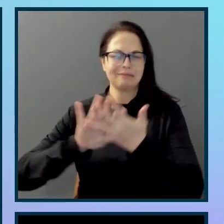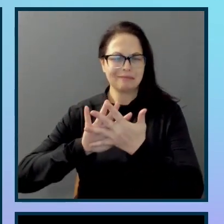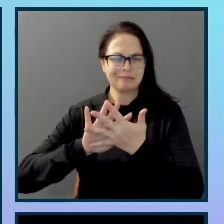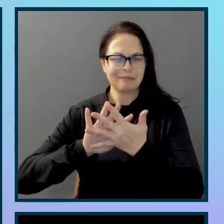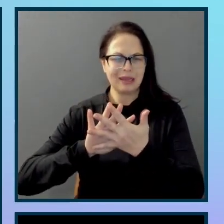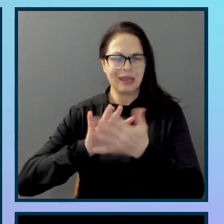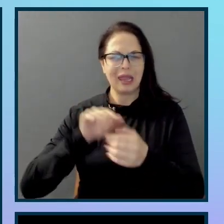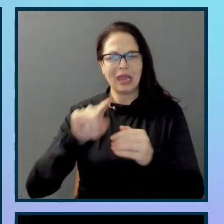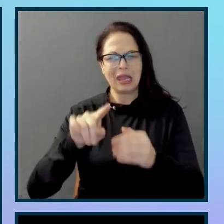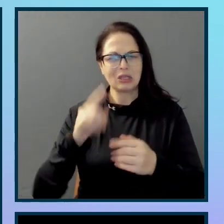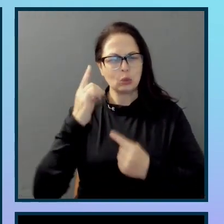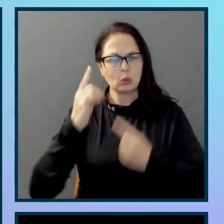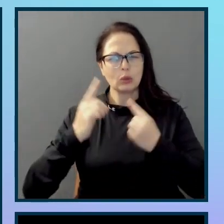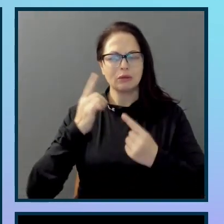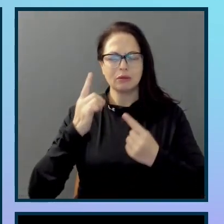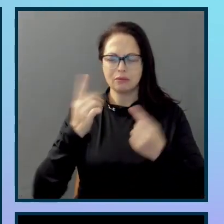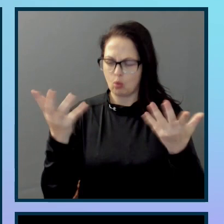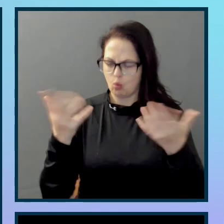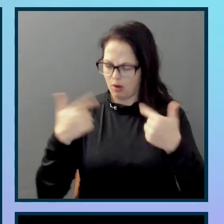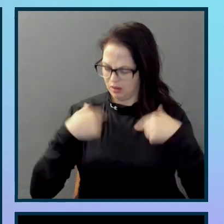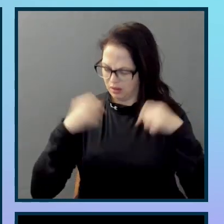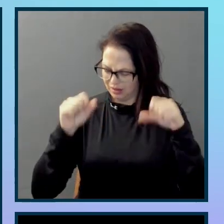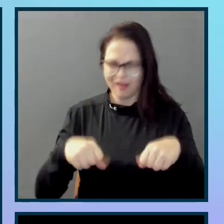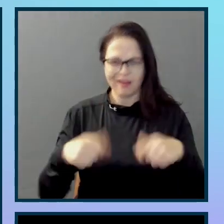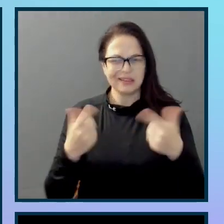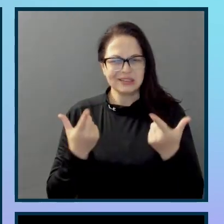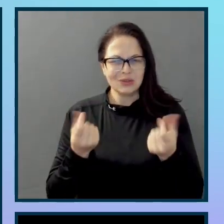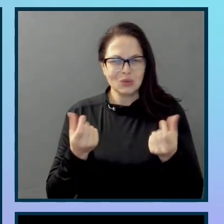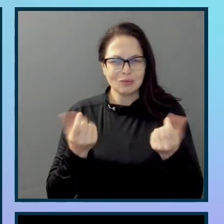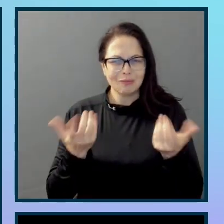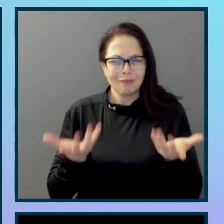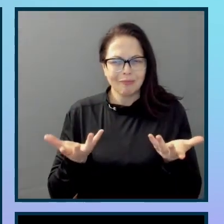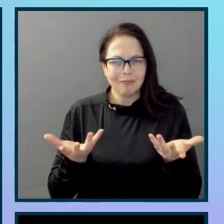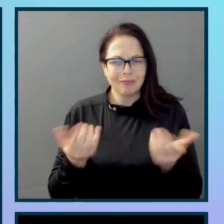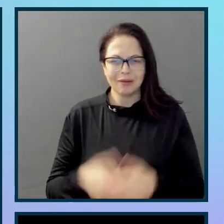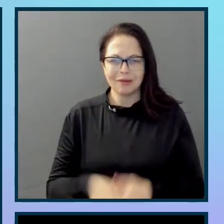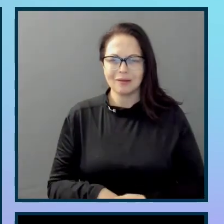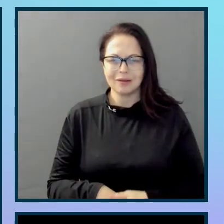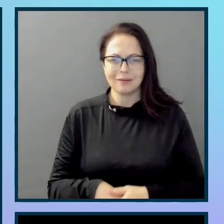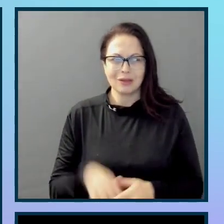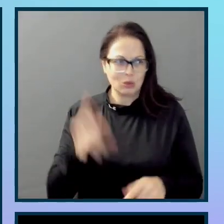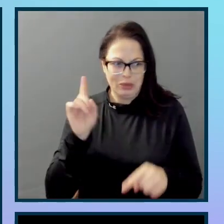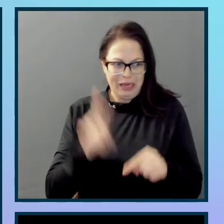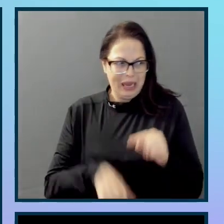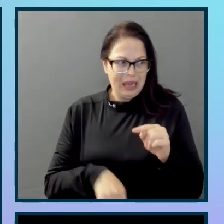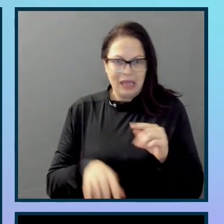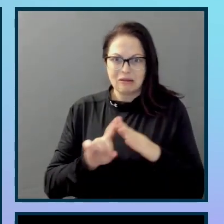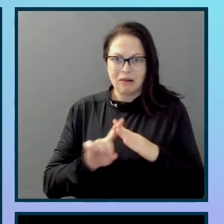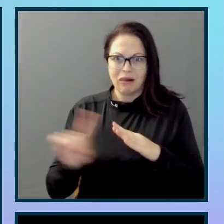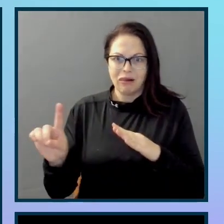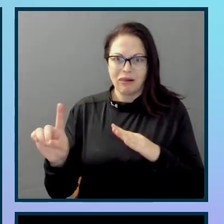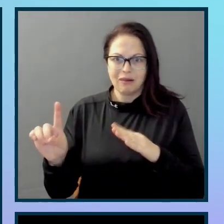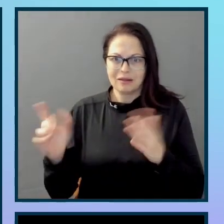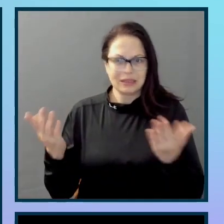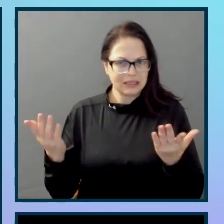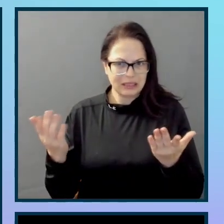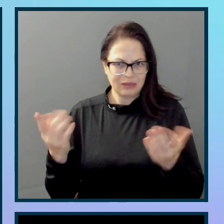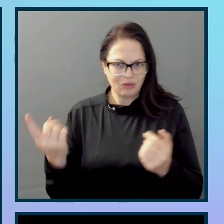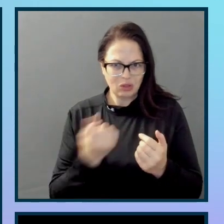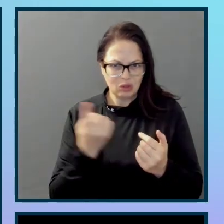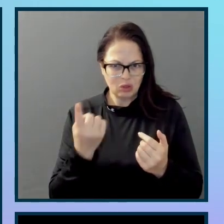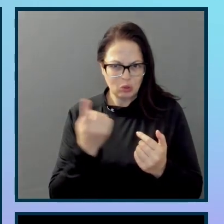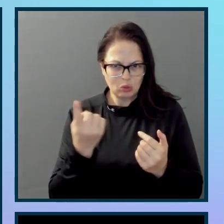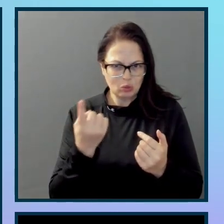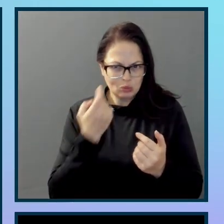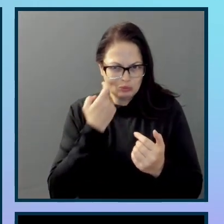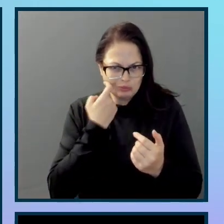what can I do about this? You can't just walk out. You've only been there a few weeks. And